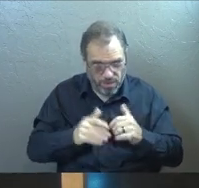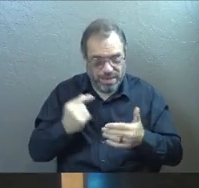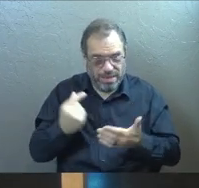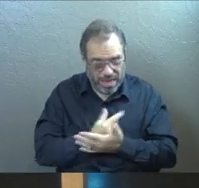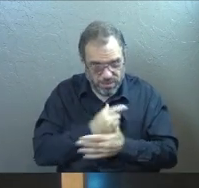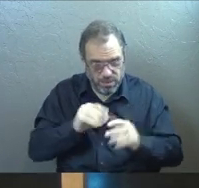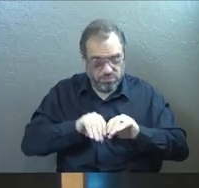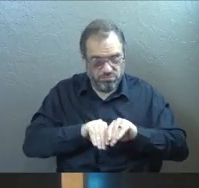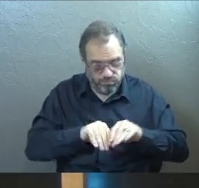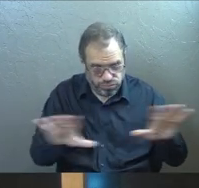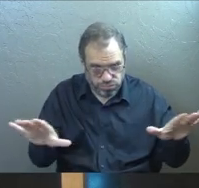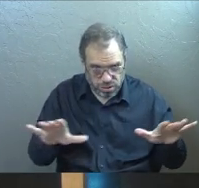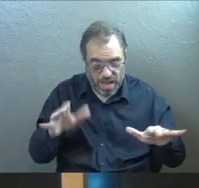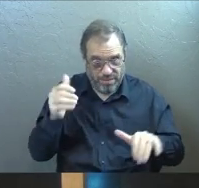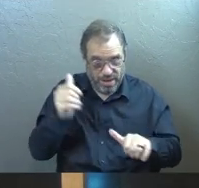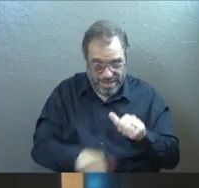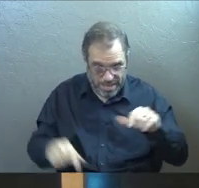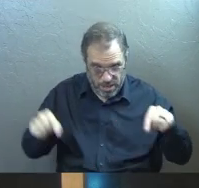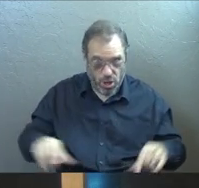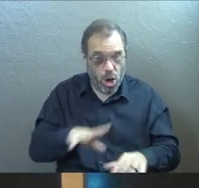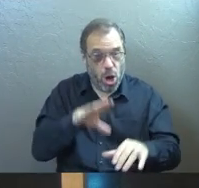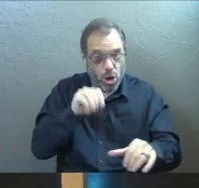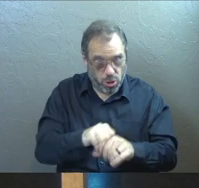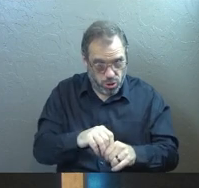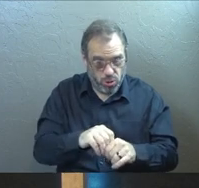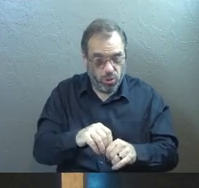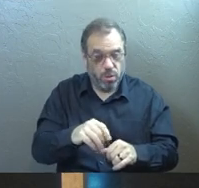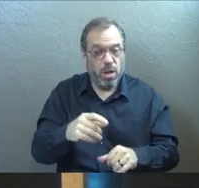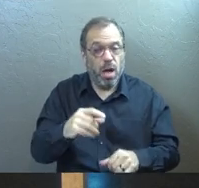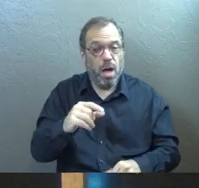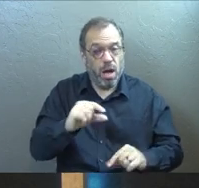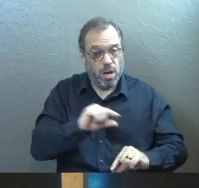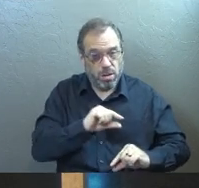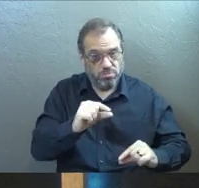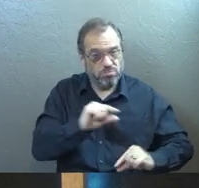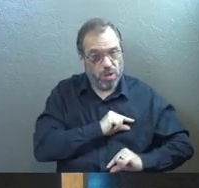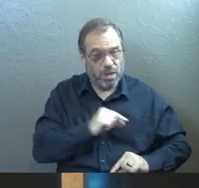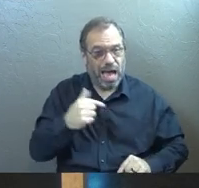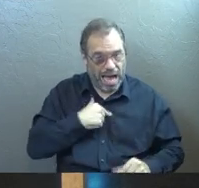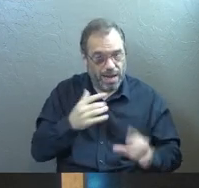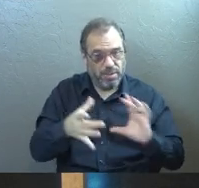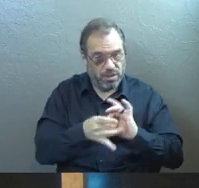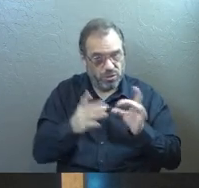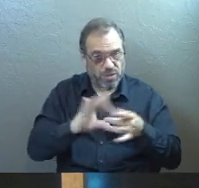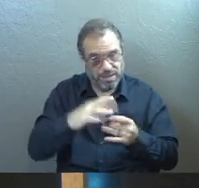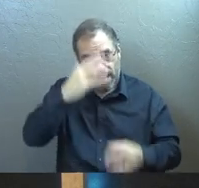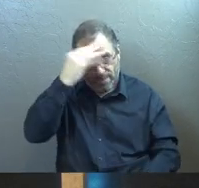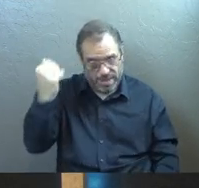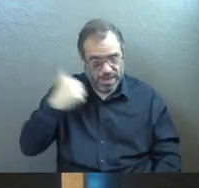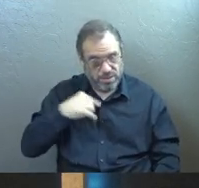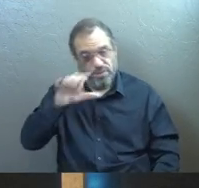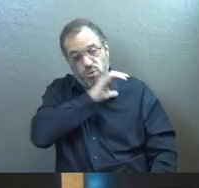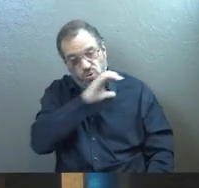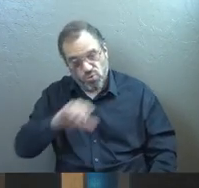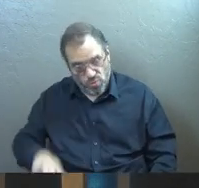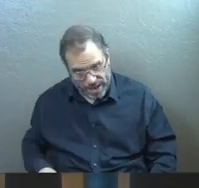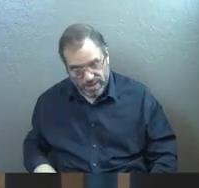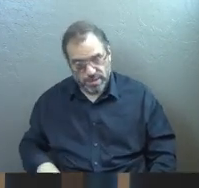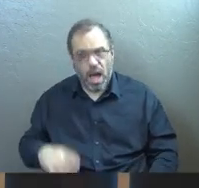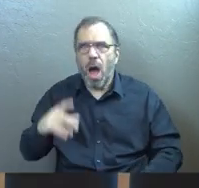spread the good news for everyone here, including the whole palace guard knows that I am in chains because of Christ.